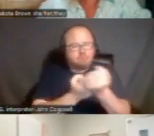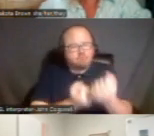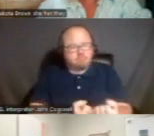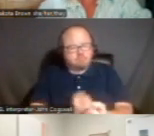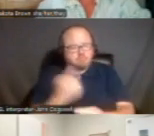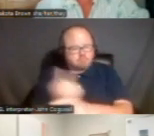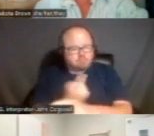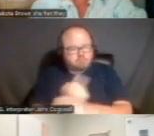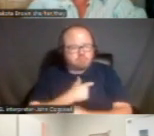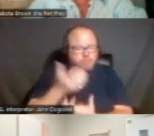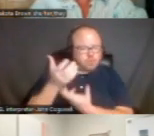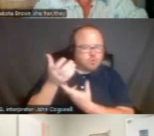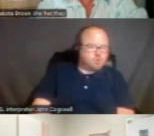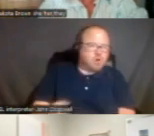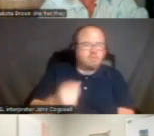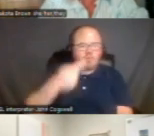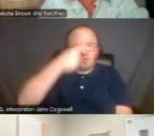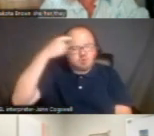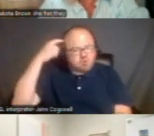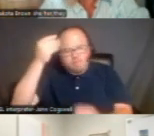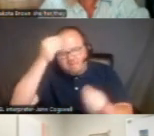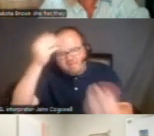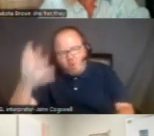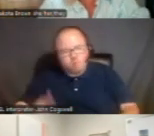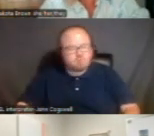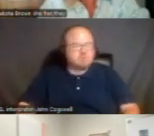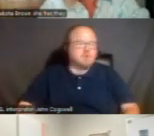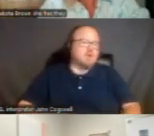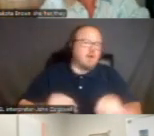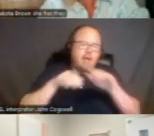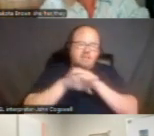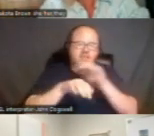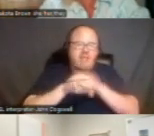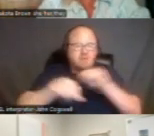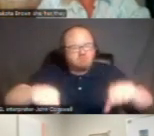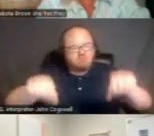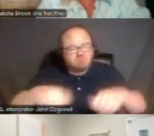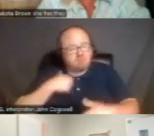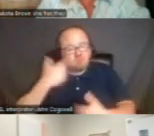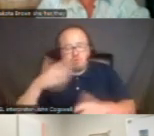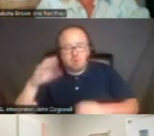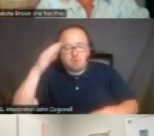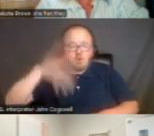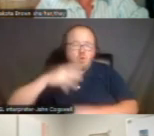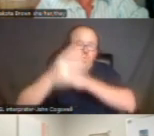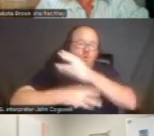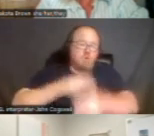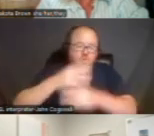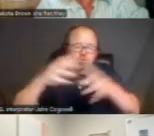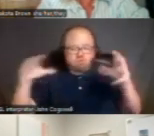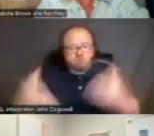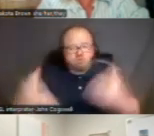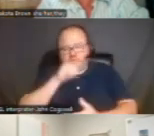trusted and trauma informed and accessible because as we all know, the world isn't necessarily